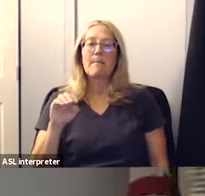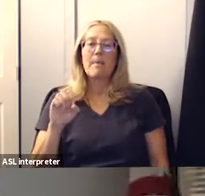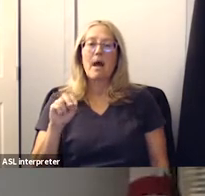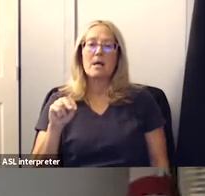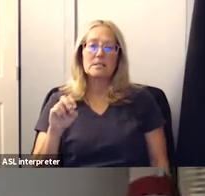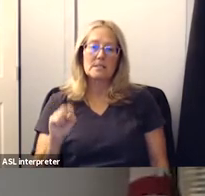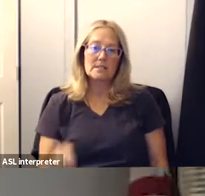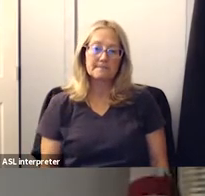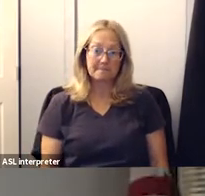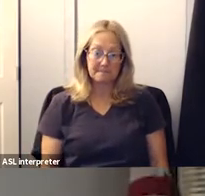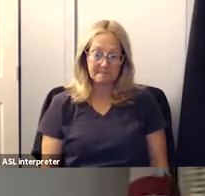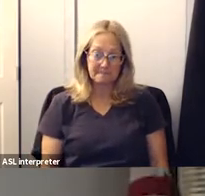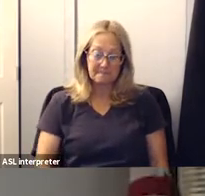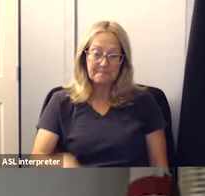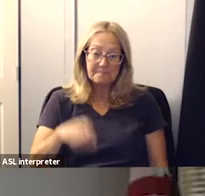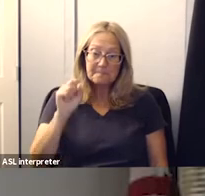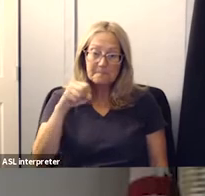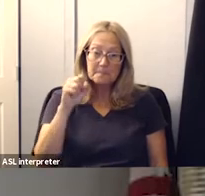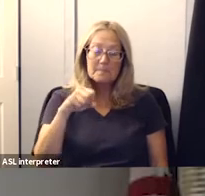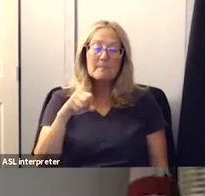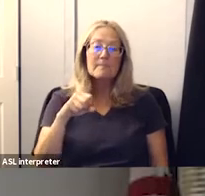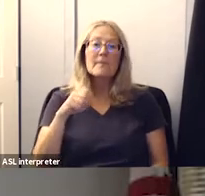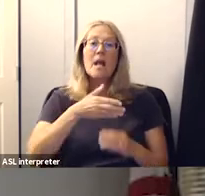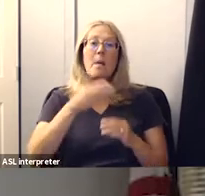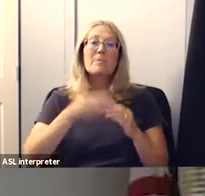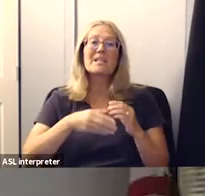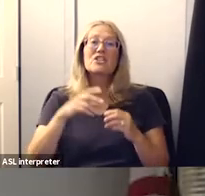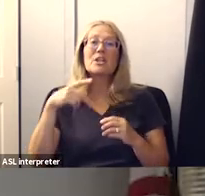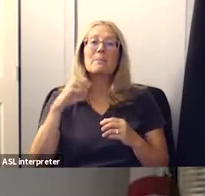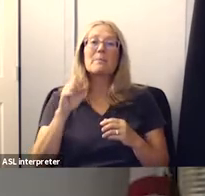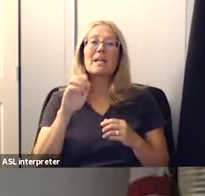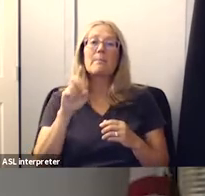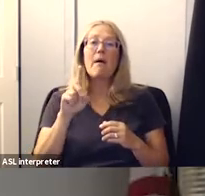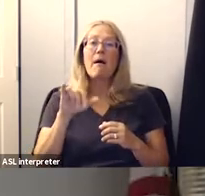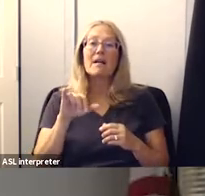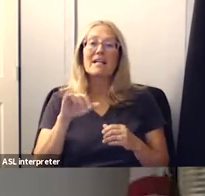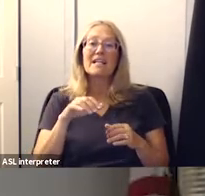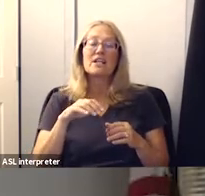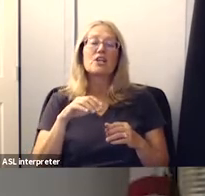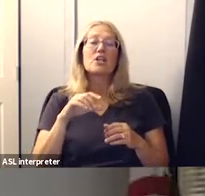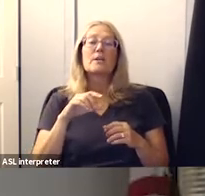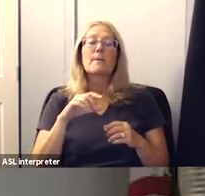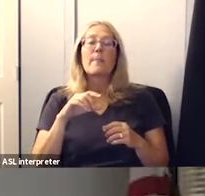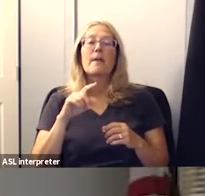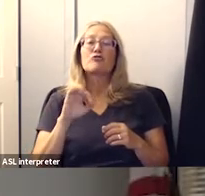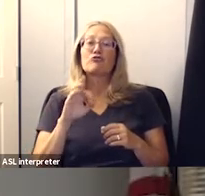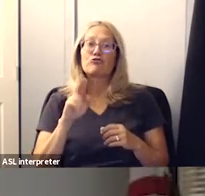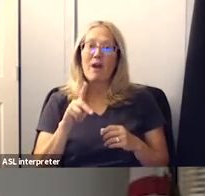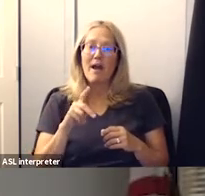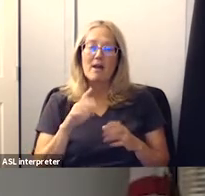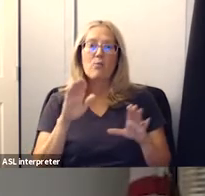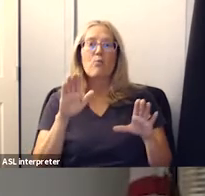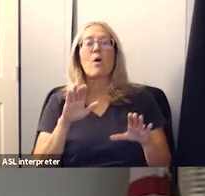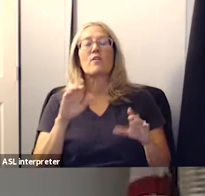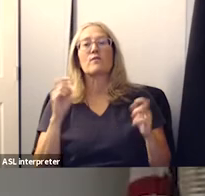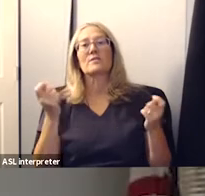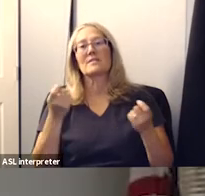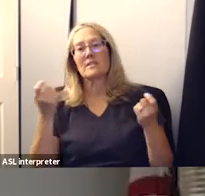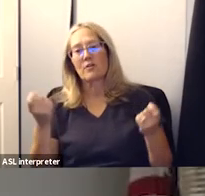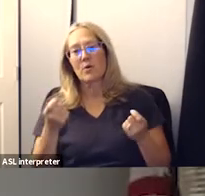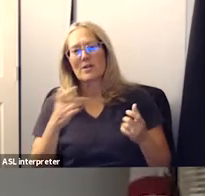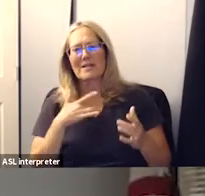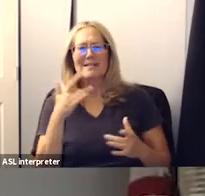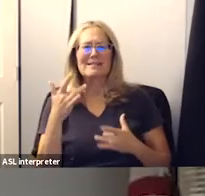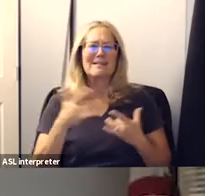and yes the completion of the peabody track commemorated on uh july 3rd was a wonderful ceremony it was exciting and